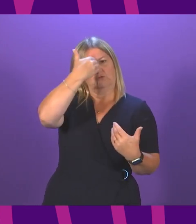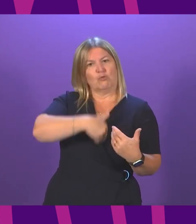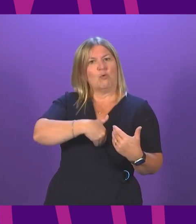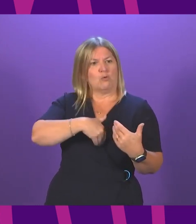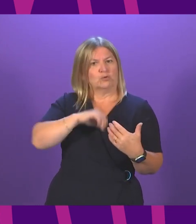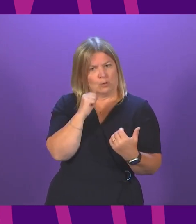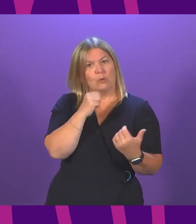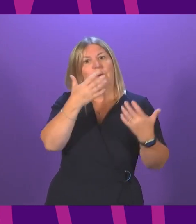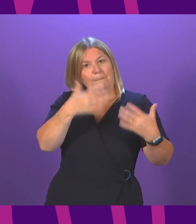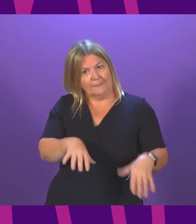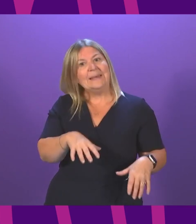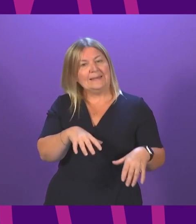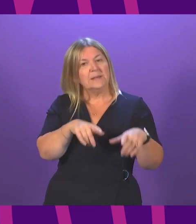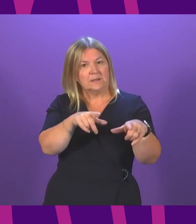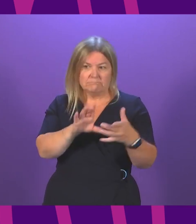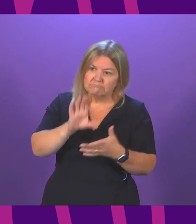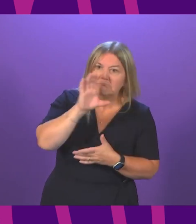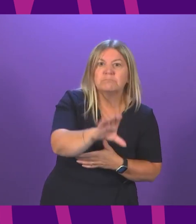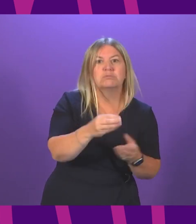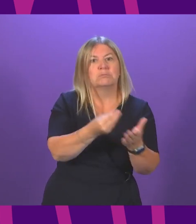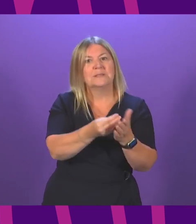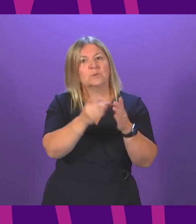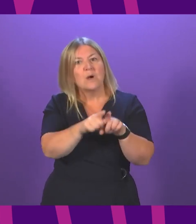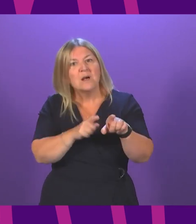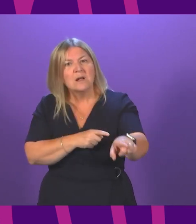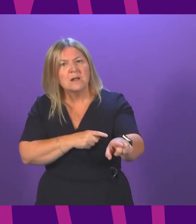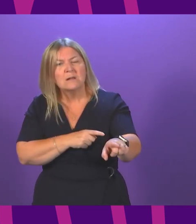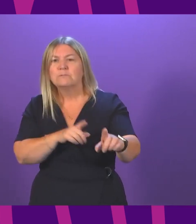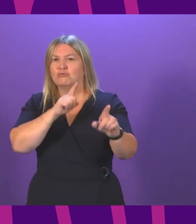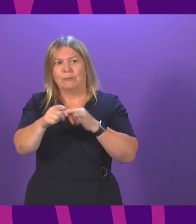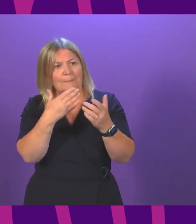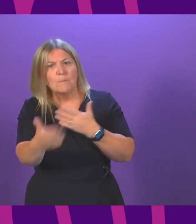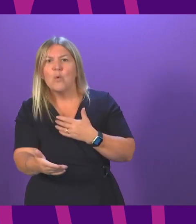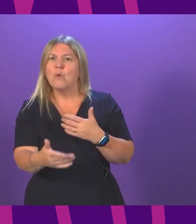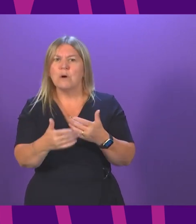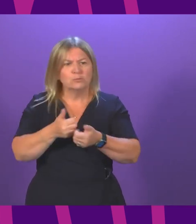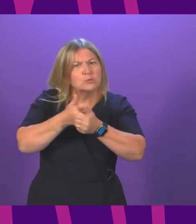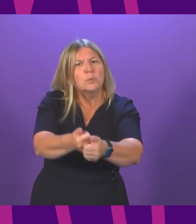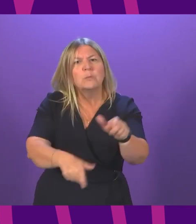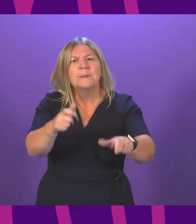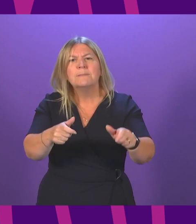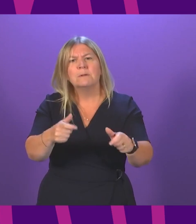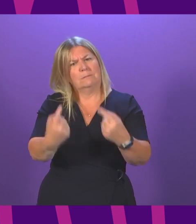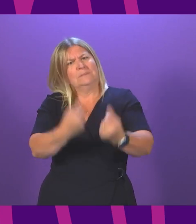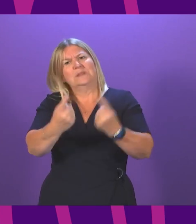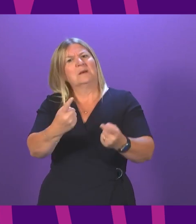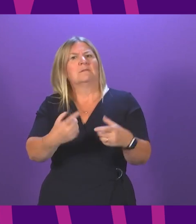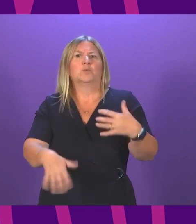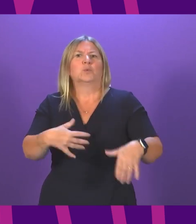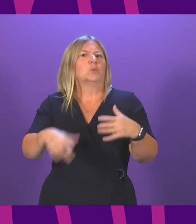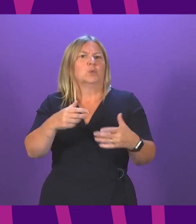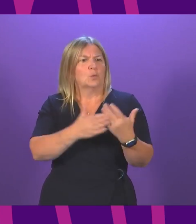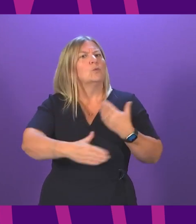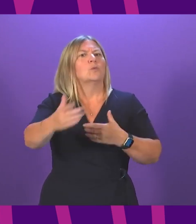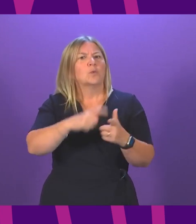points today about the further work we need to do to ensure support for those suffering from long COVID. So we will continue to do